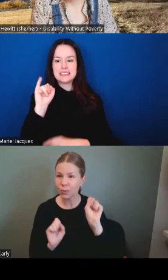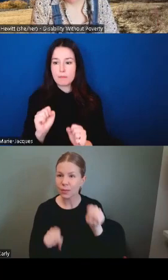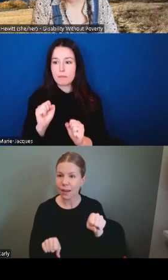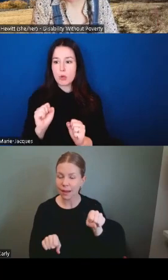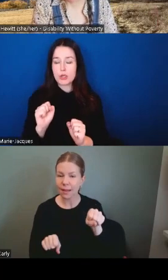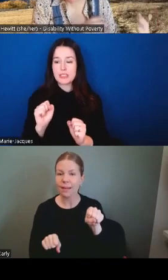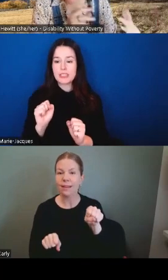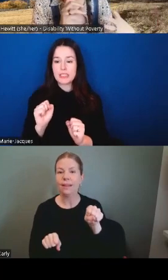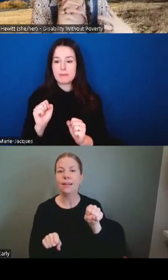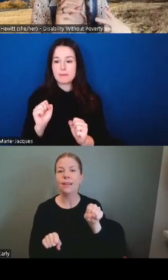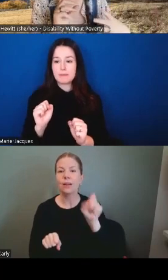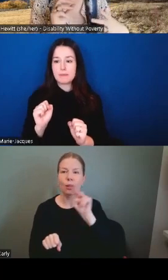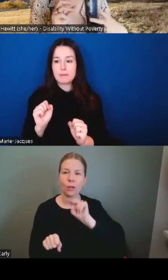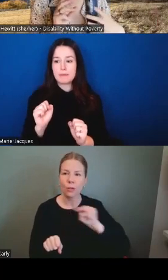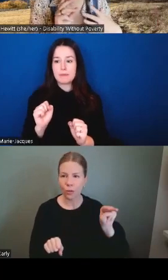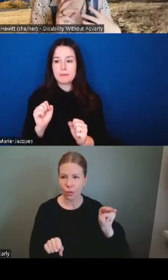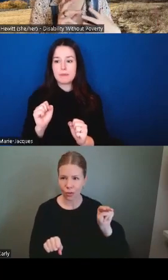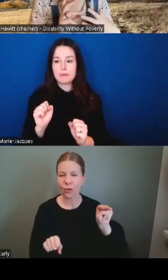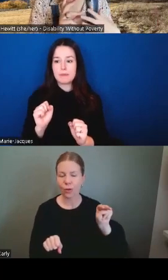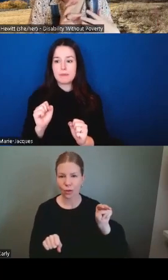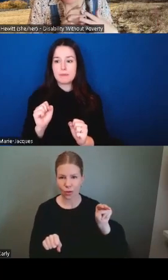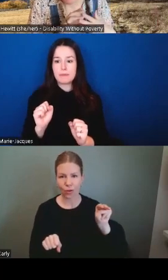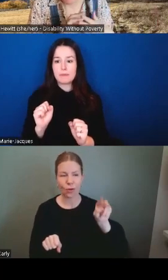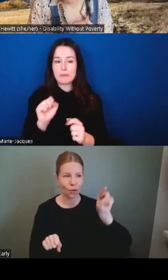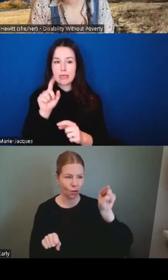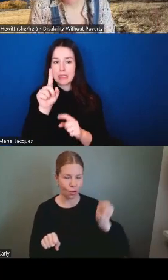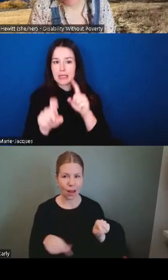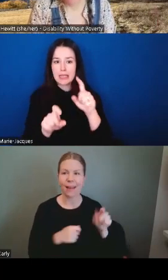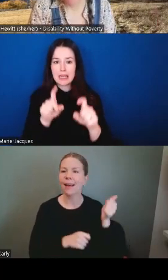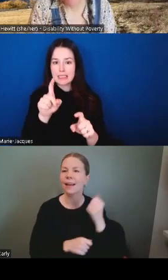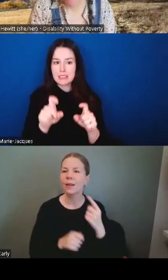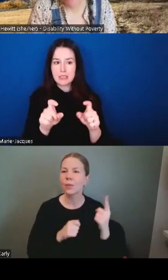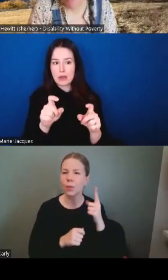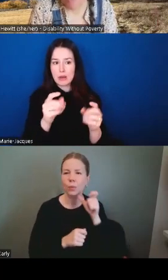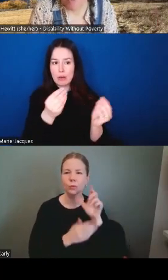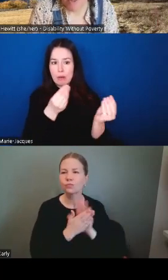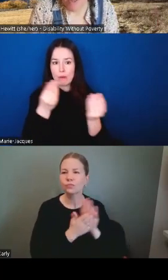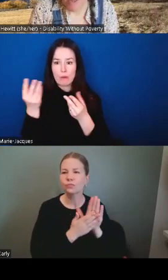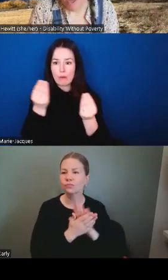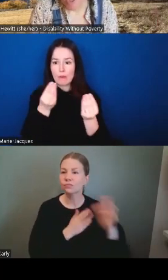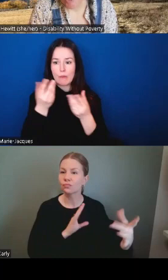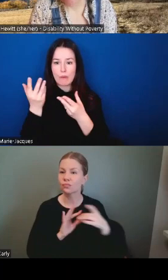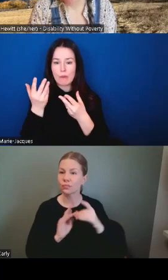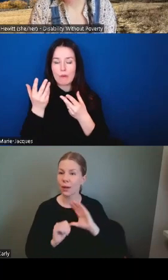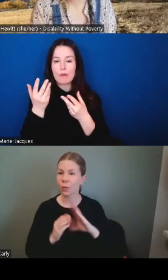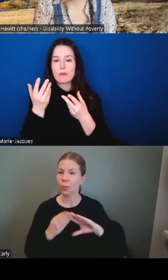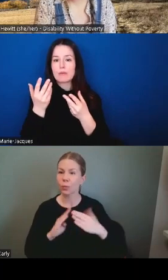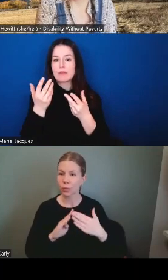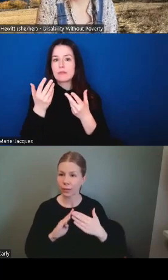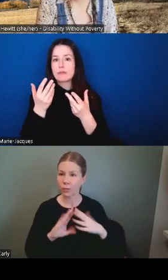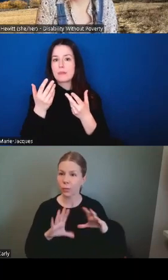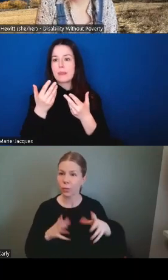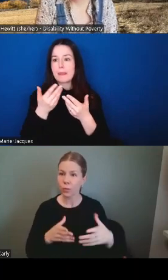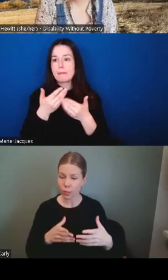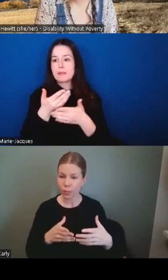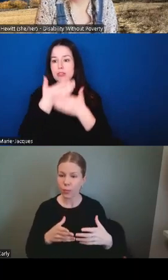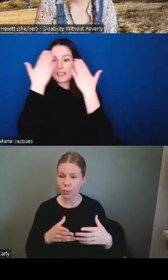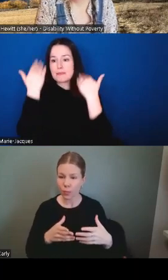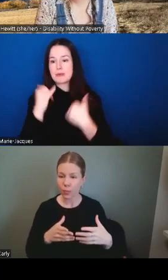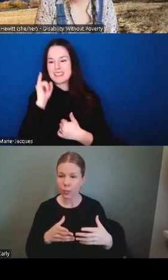the people who are asking to be part of our community um labs group um i